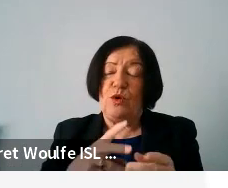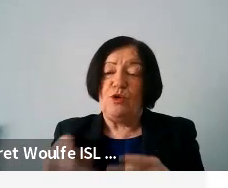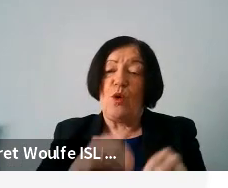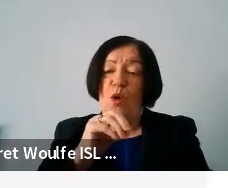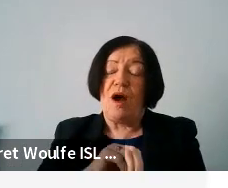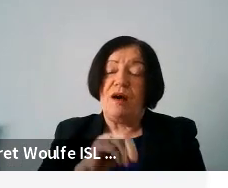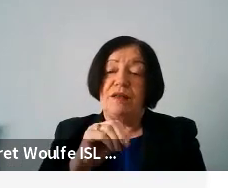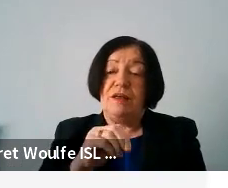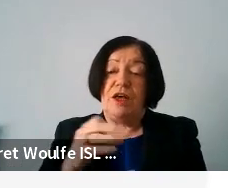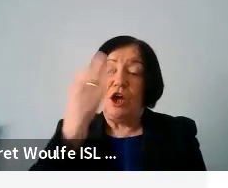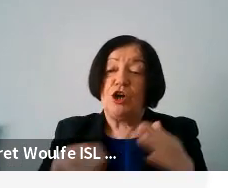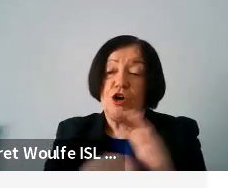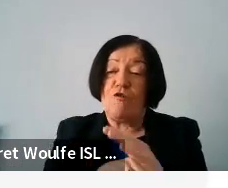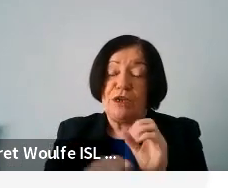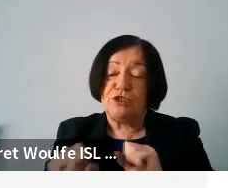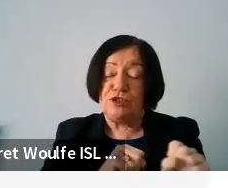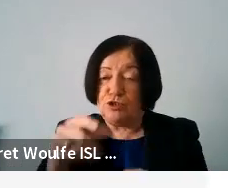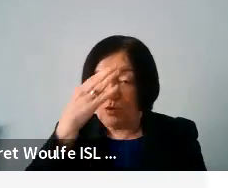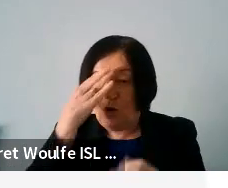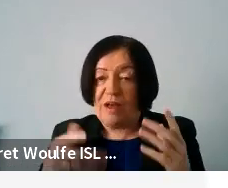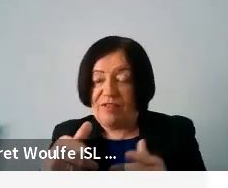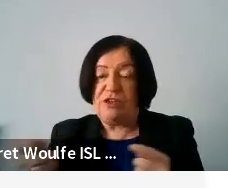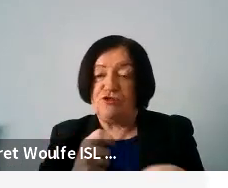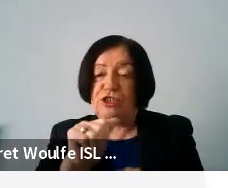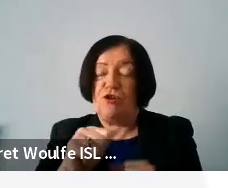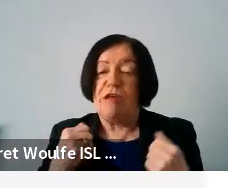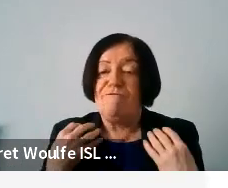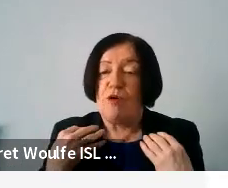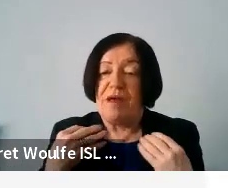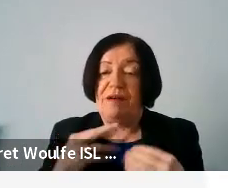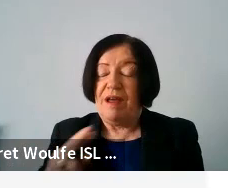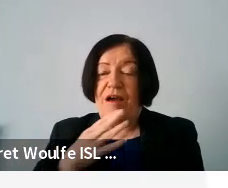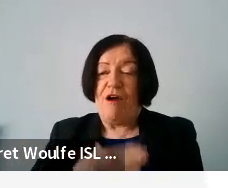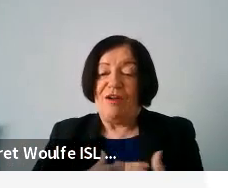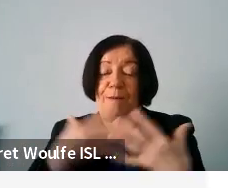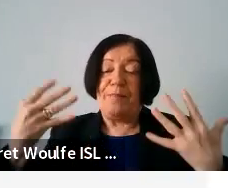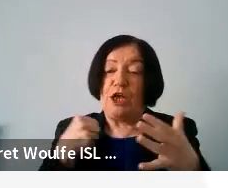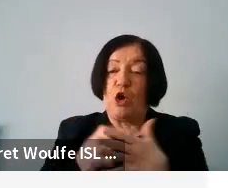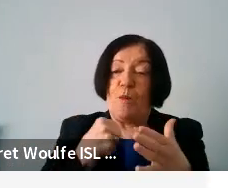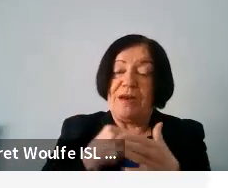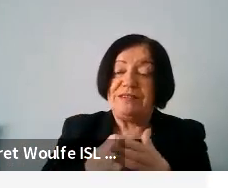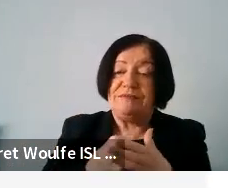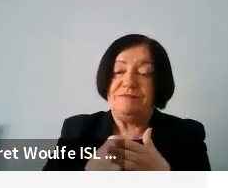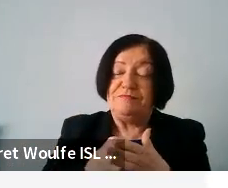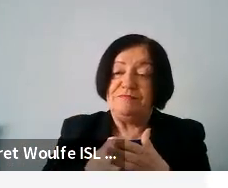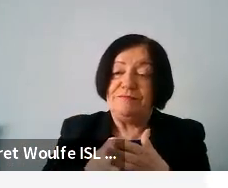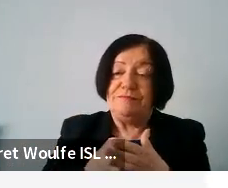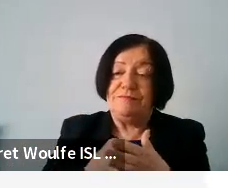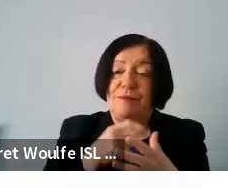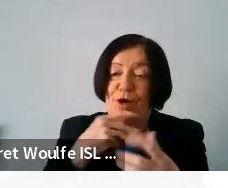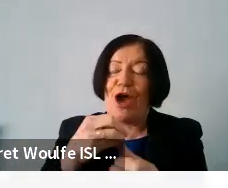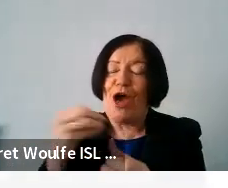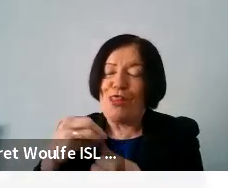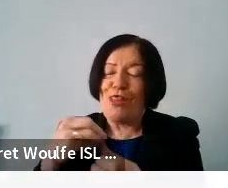on a governmental service, do you know how they treat your data? So not only the big companies, but also others?